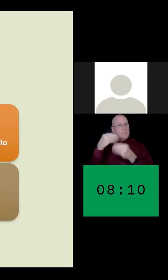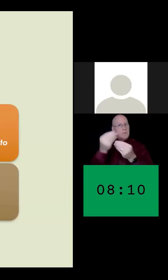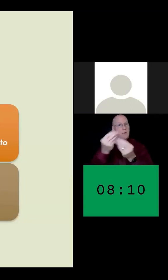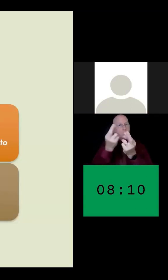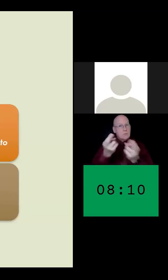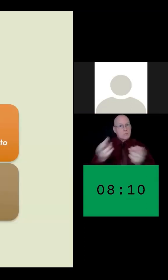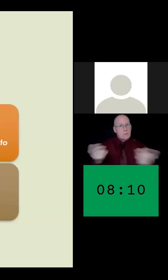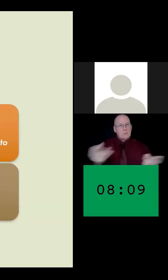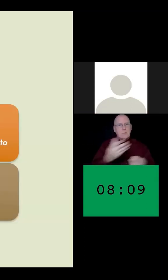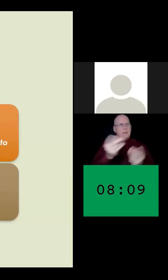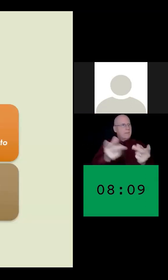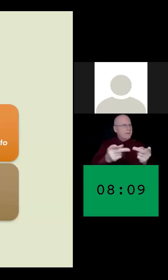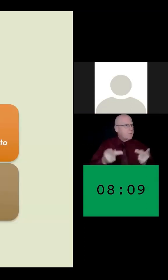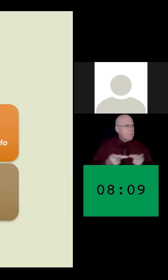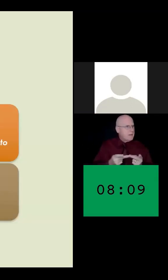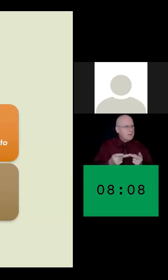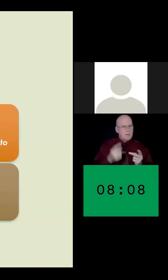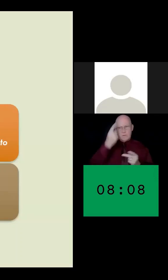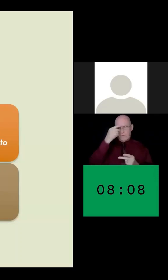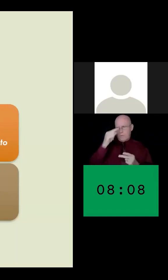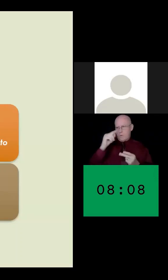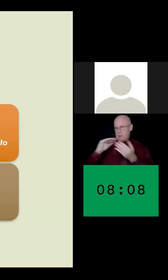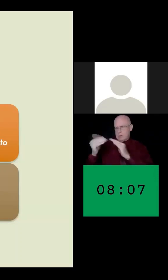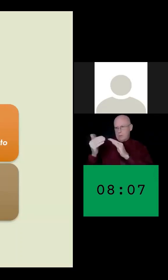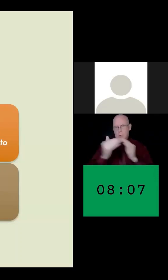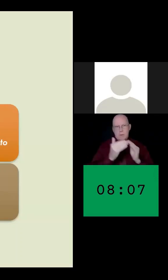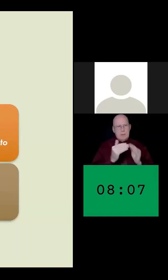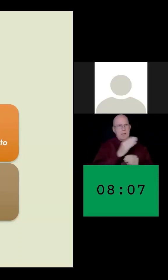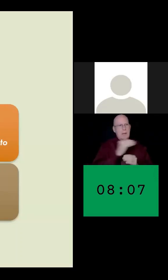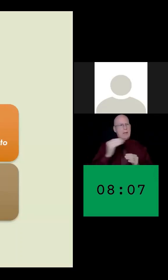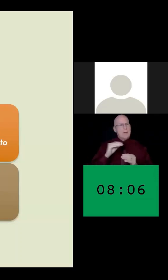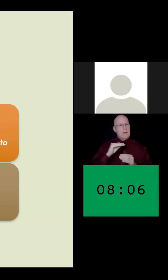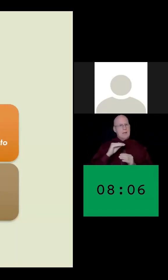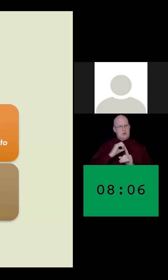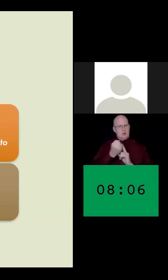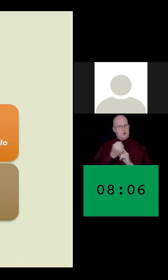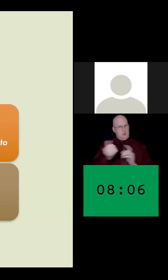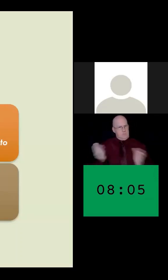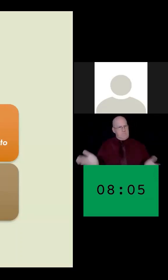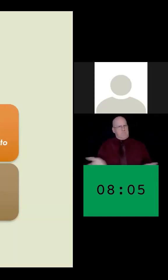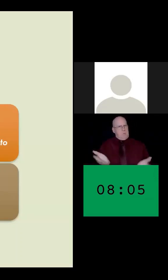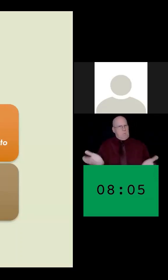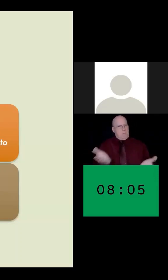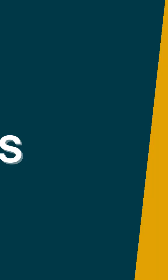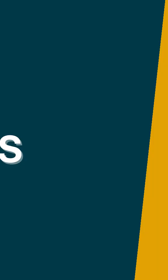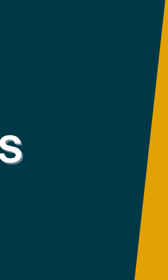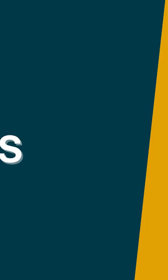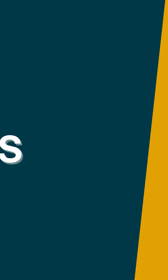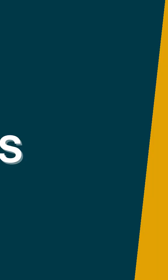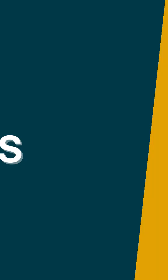and space to our communities and our social movements that create transformative change.